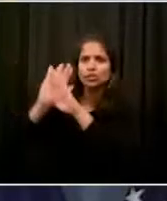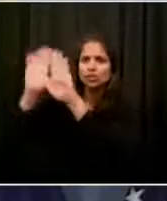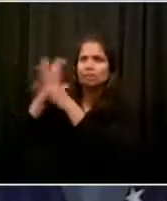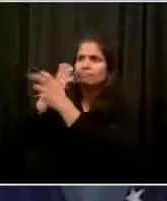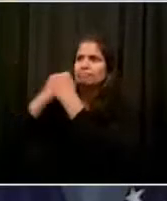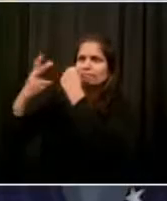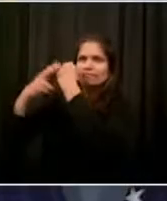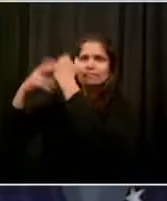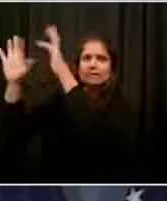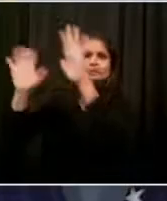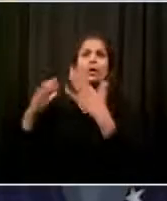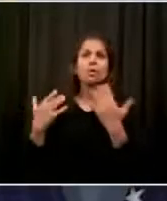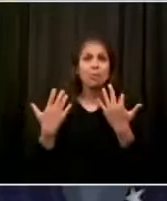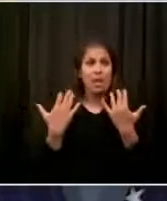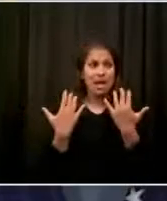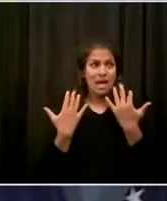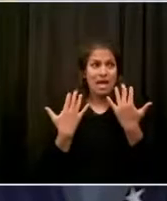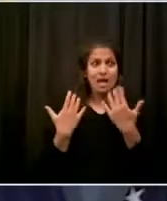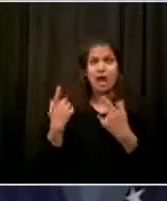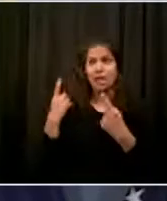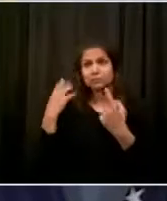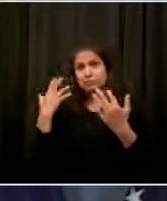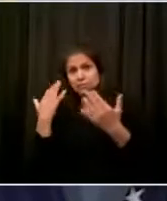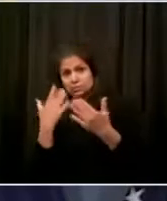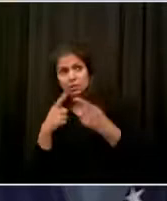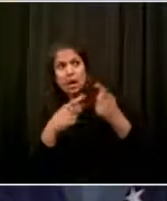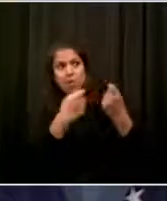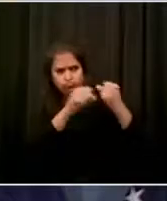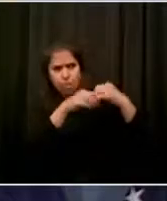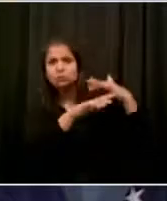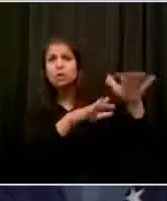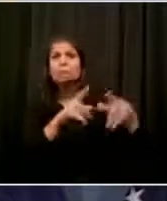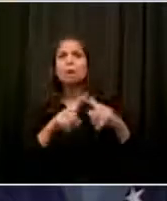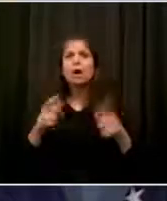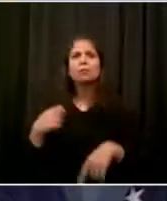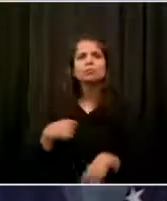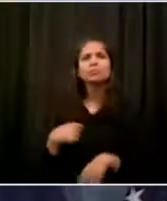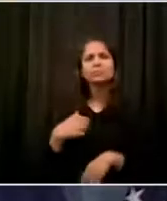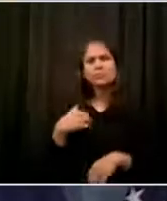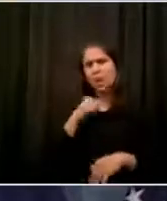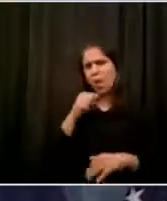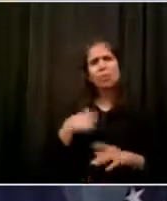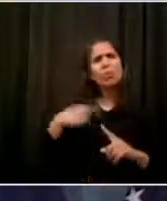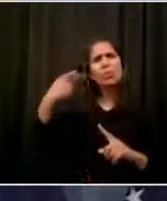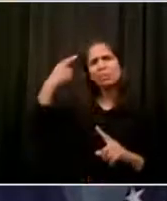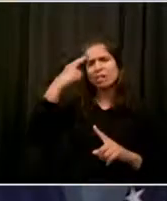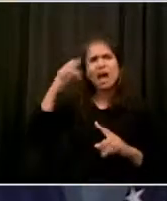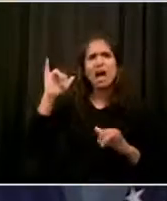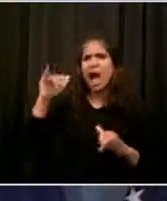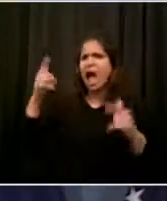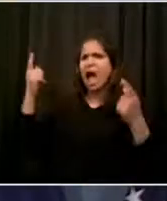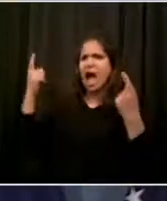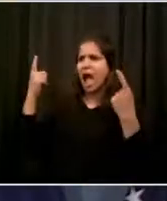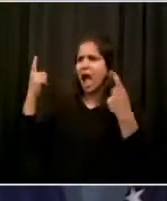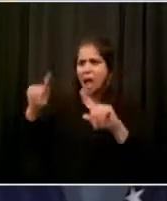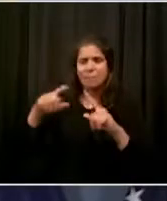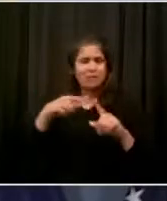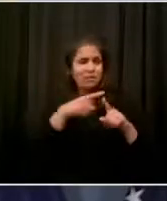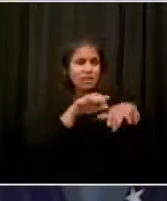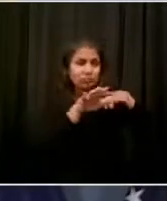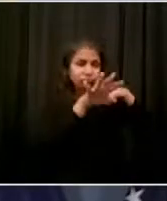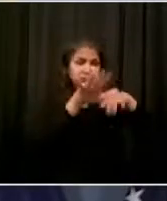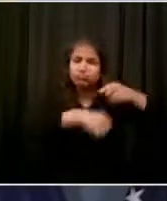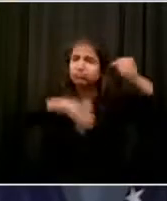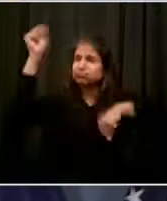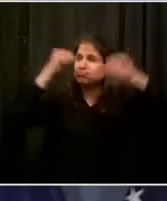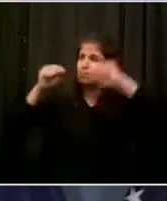really believe we're not going to see anything like that again because that happened in a, again, a perfect storm moment where a lot of attention was distracted elsewhere. That won't happen now.